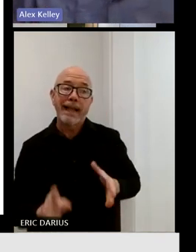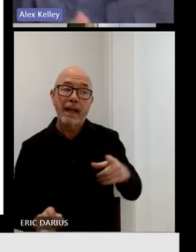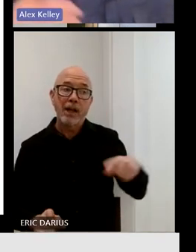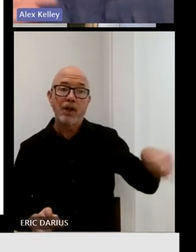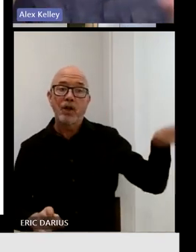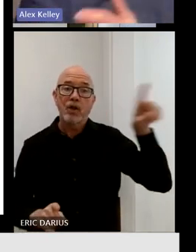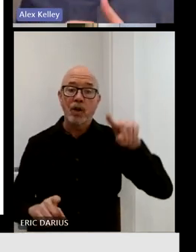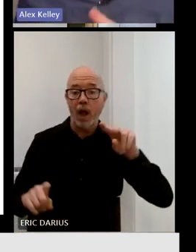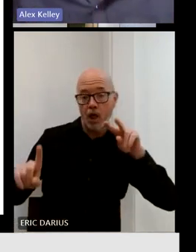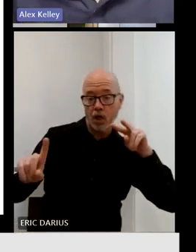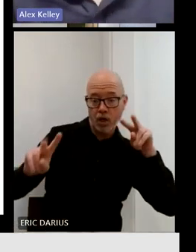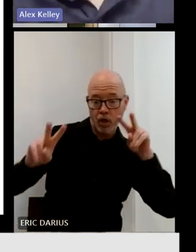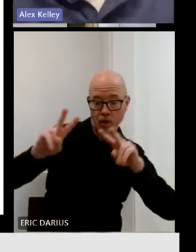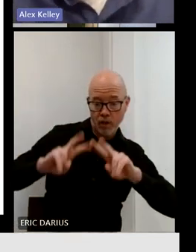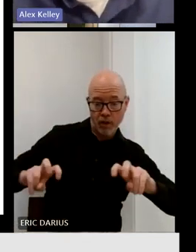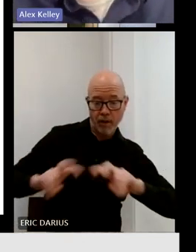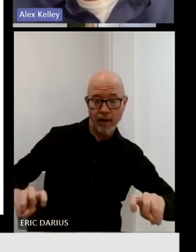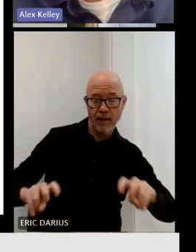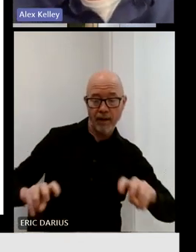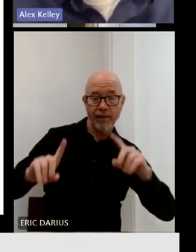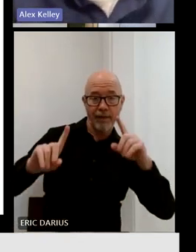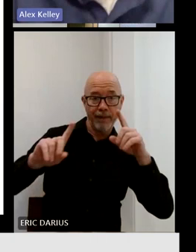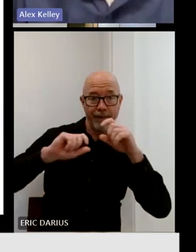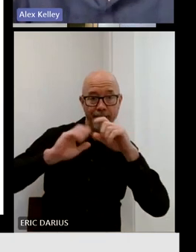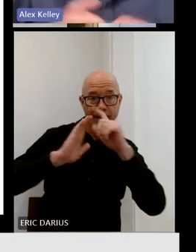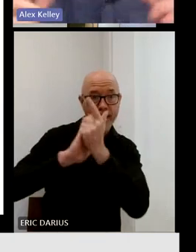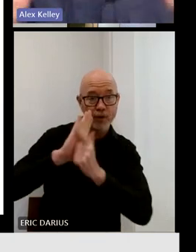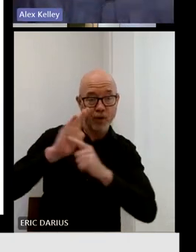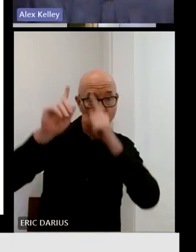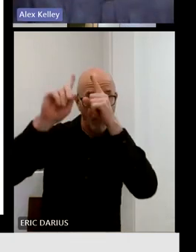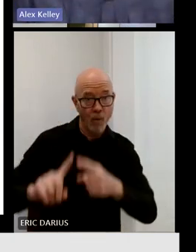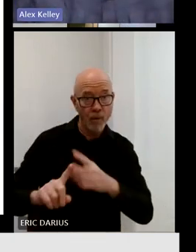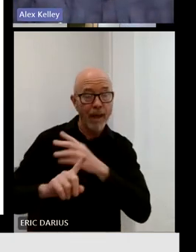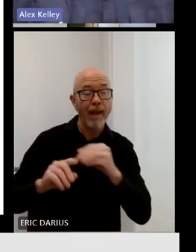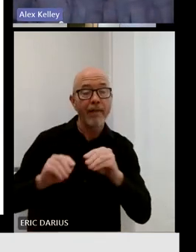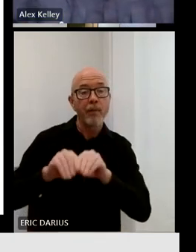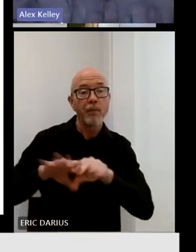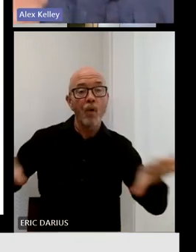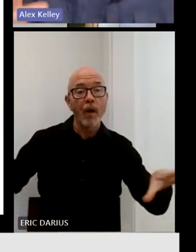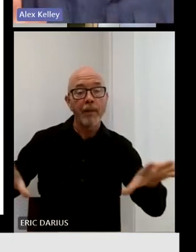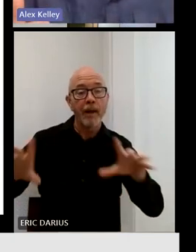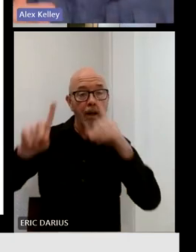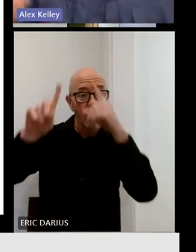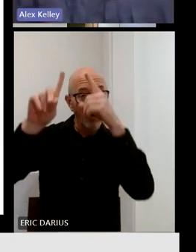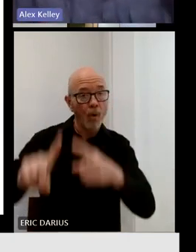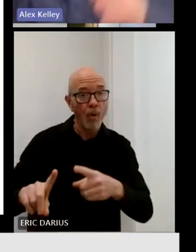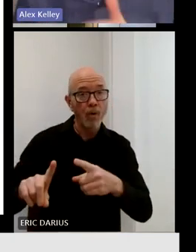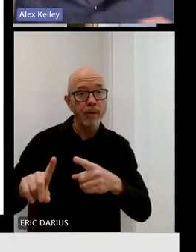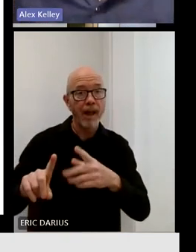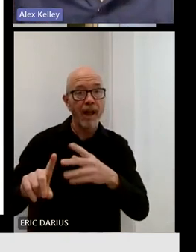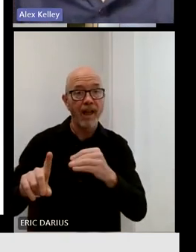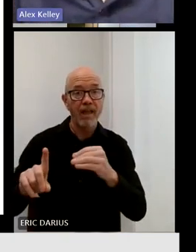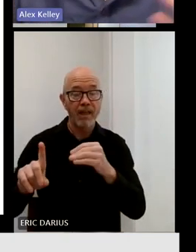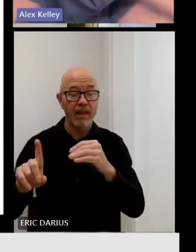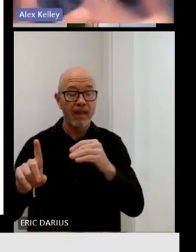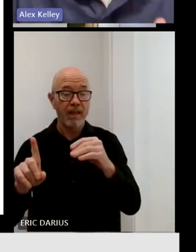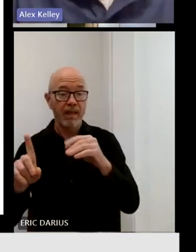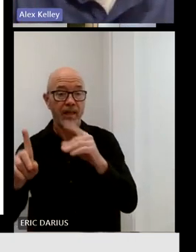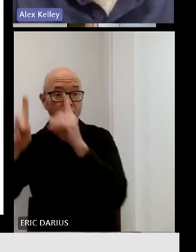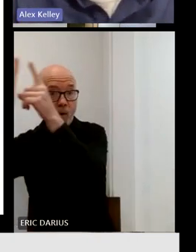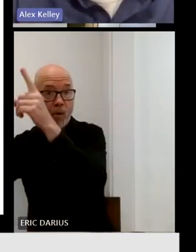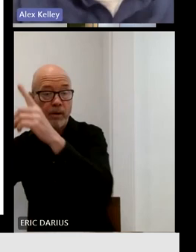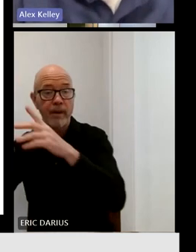goals and take a look at our deployment strategies and make sure we are creating goals and deployment strategies